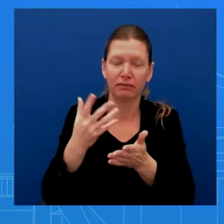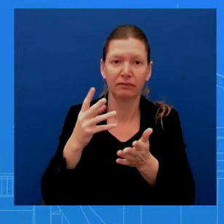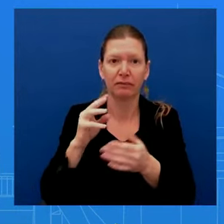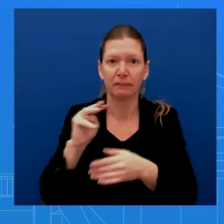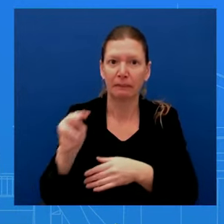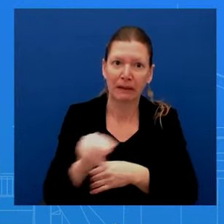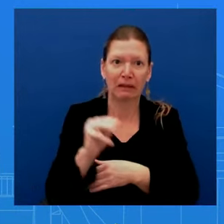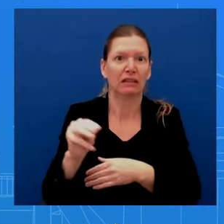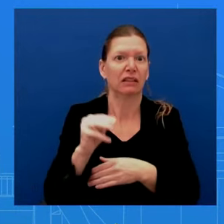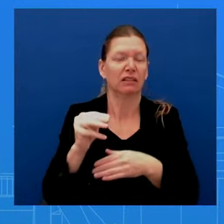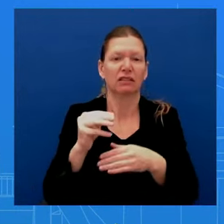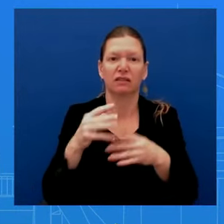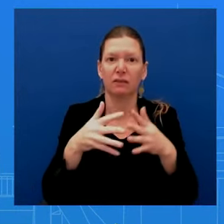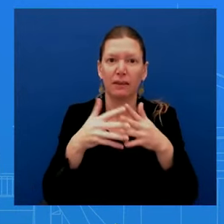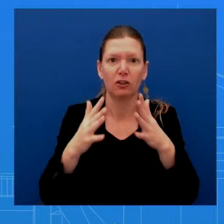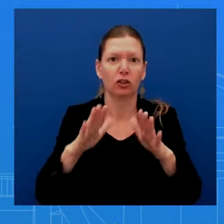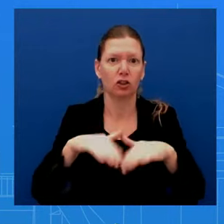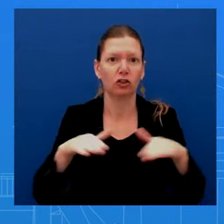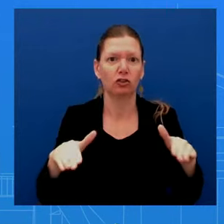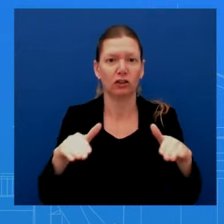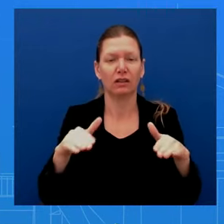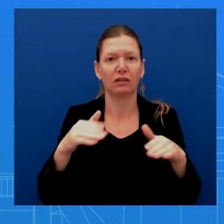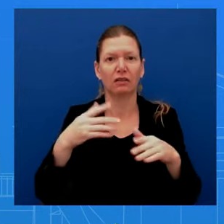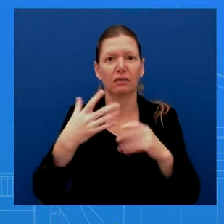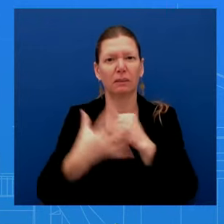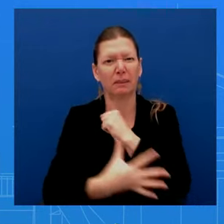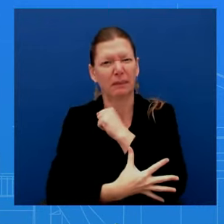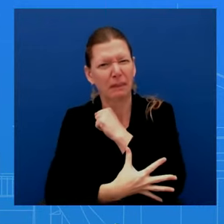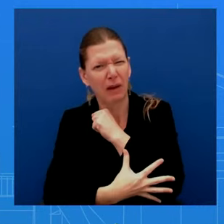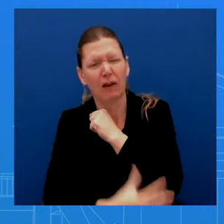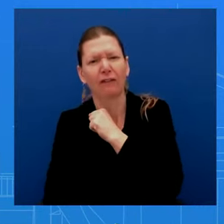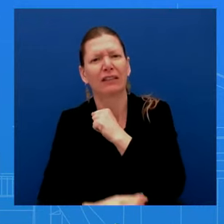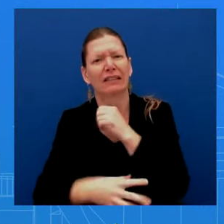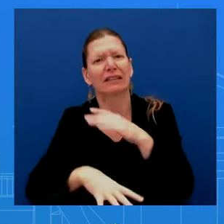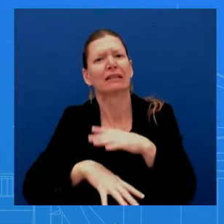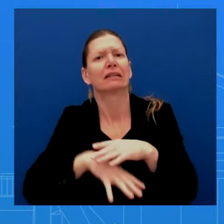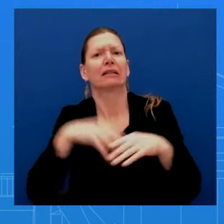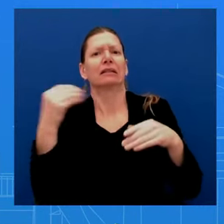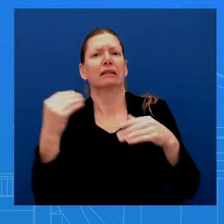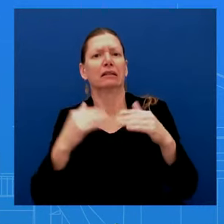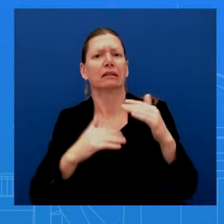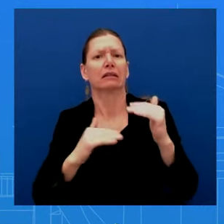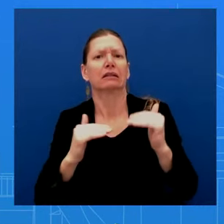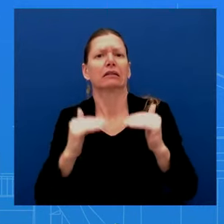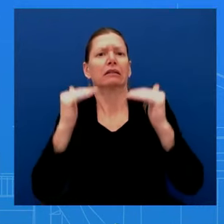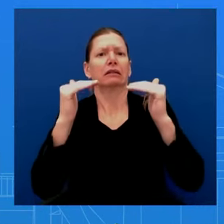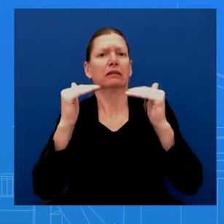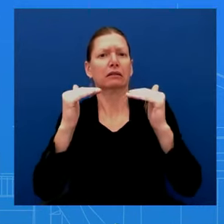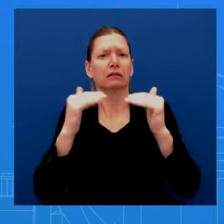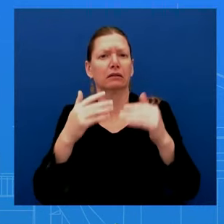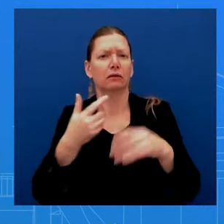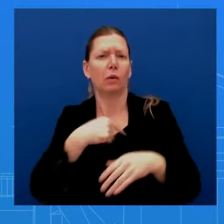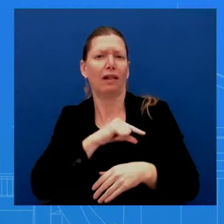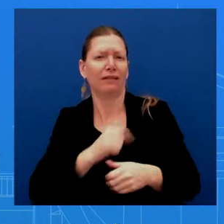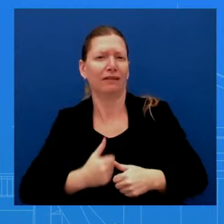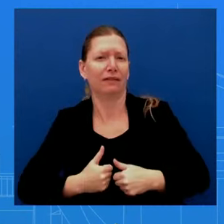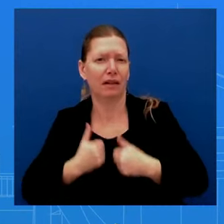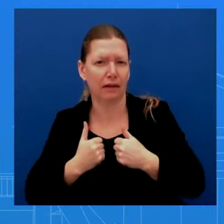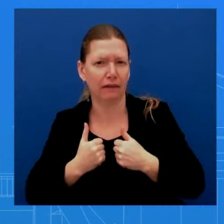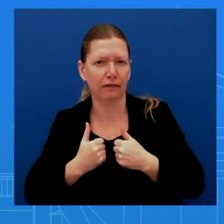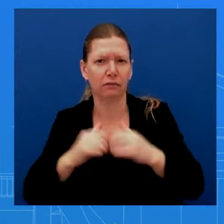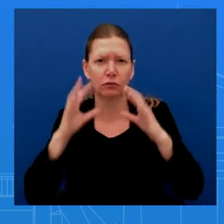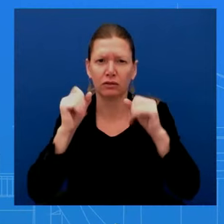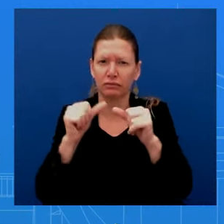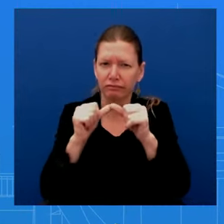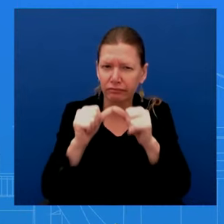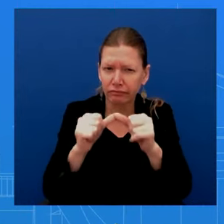that he wants to see the refundability, the availability of that child tax credit for low